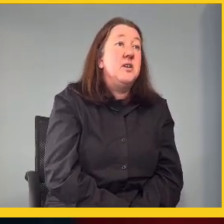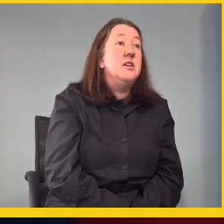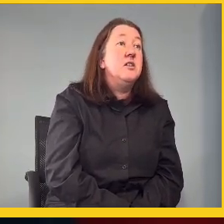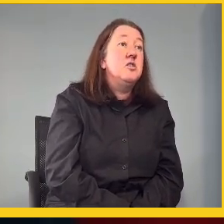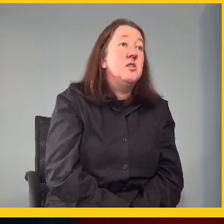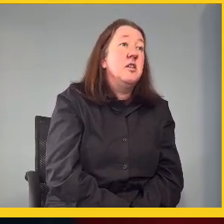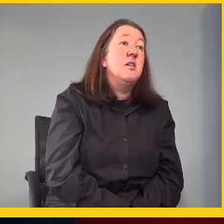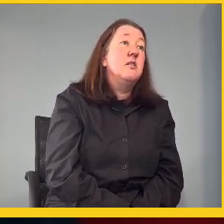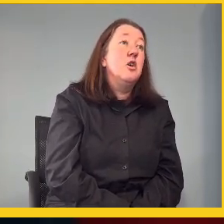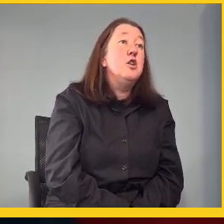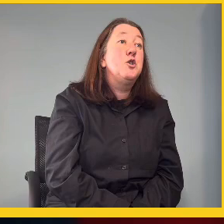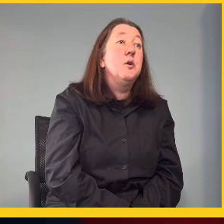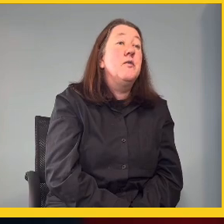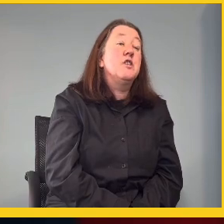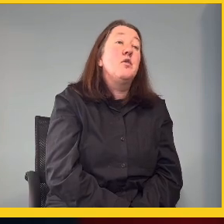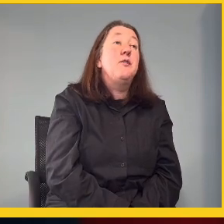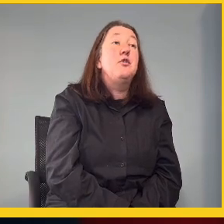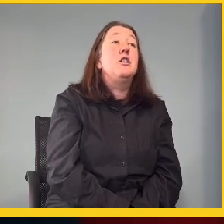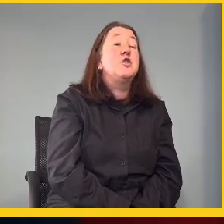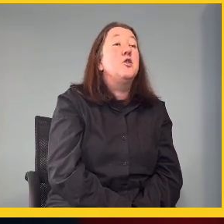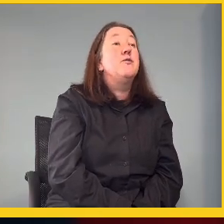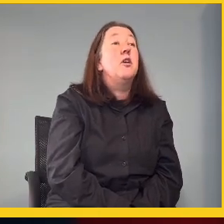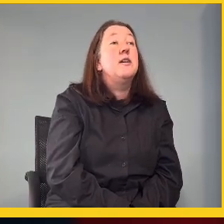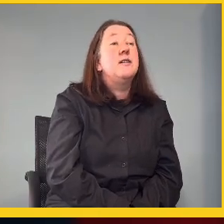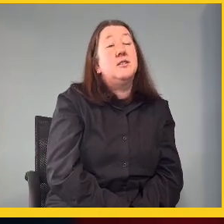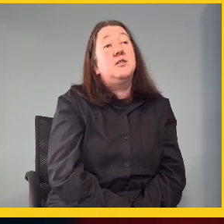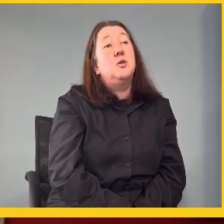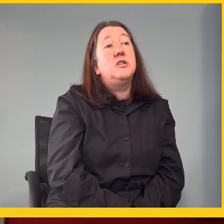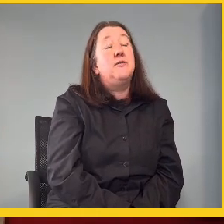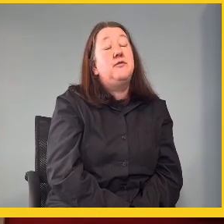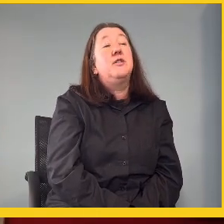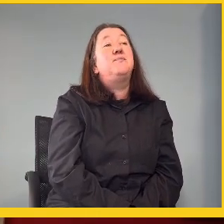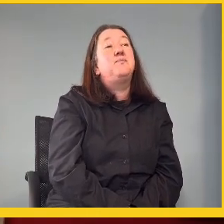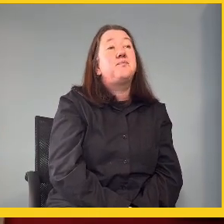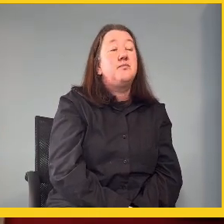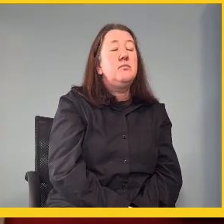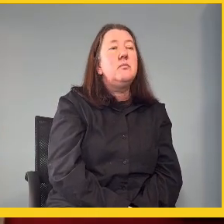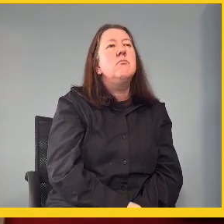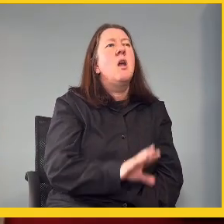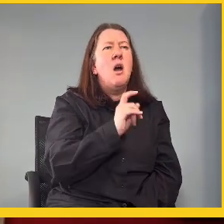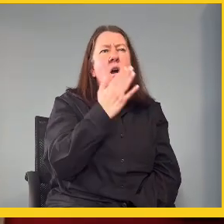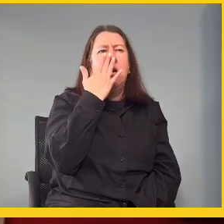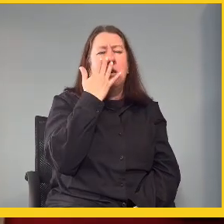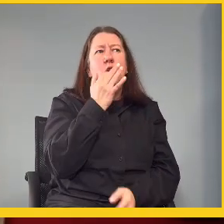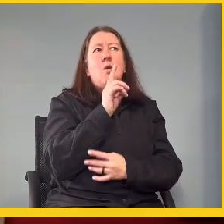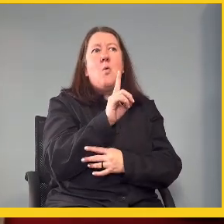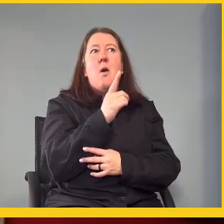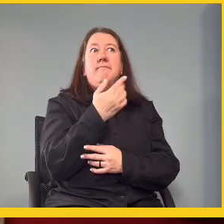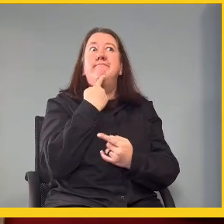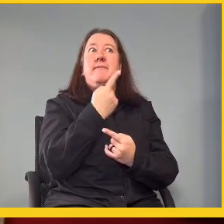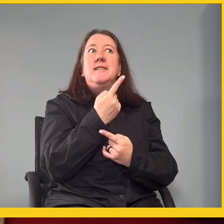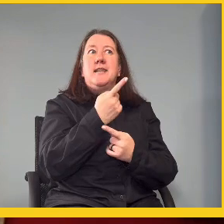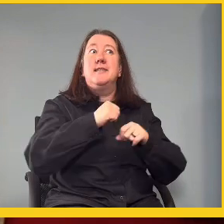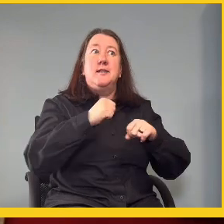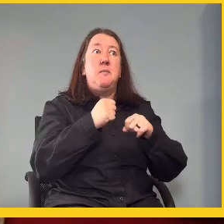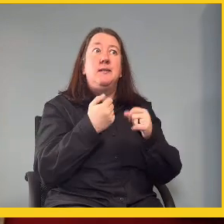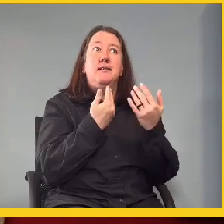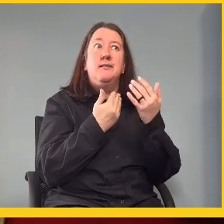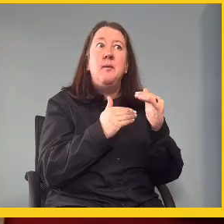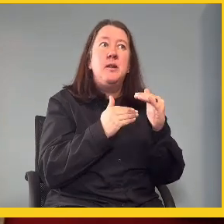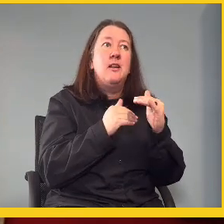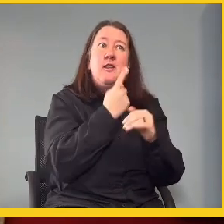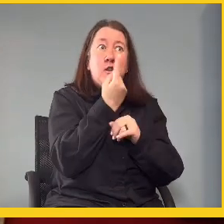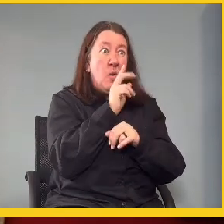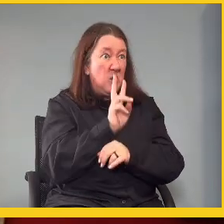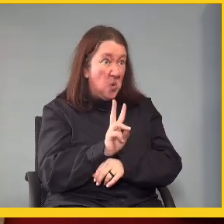Alex, that is, I think, the only two of us for Africa so far. Yes. Who deaf. You know what? That says that the space is quite limited. Like,